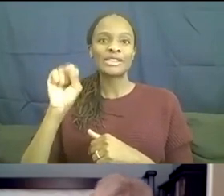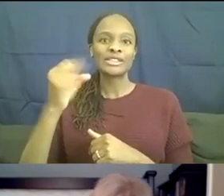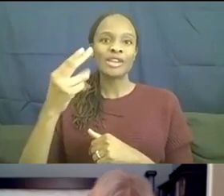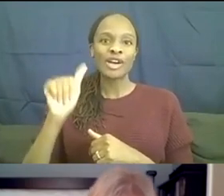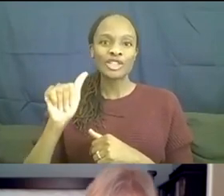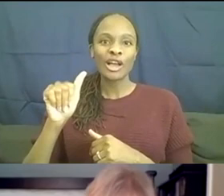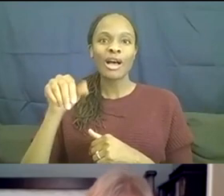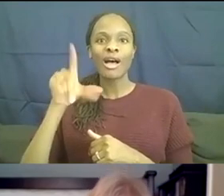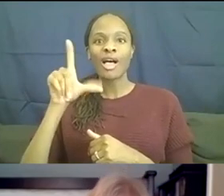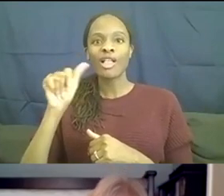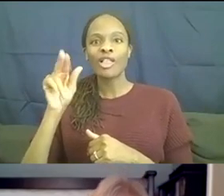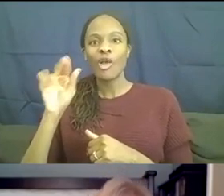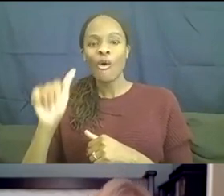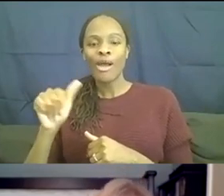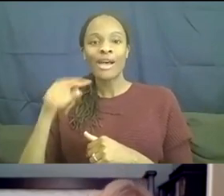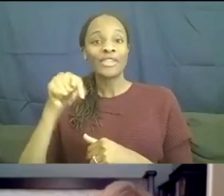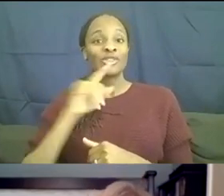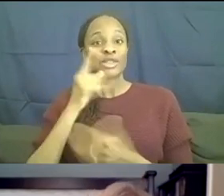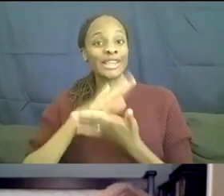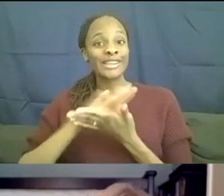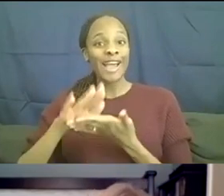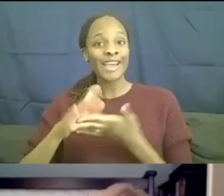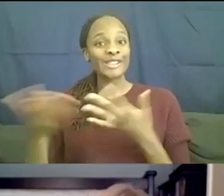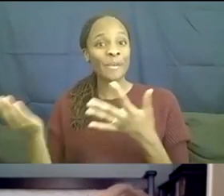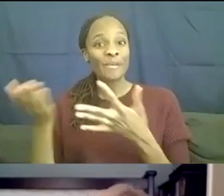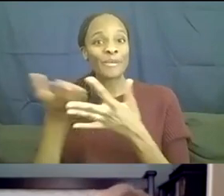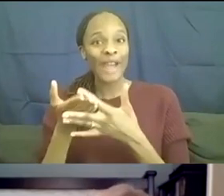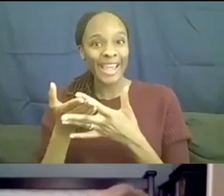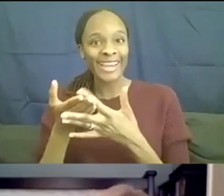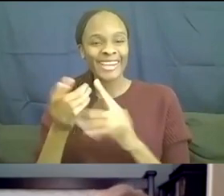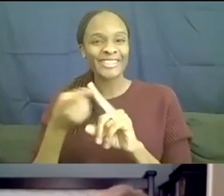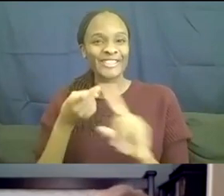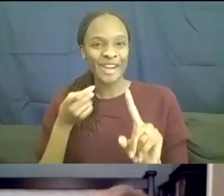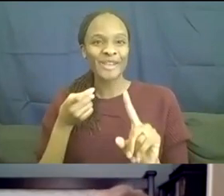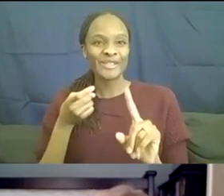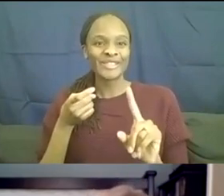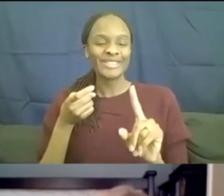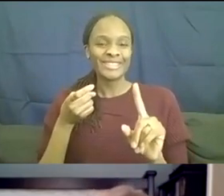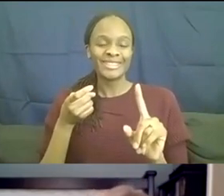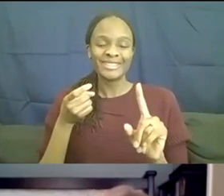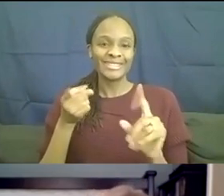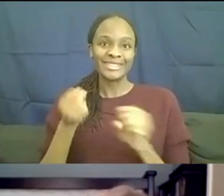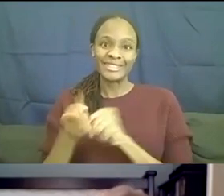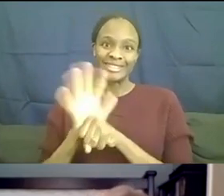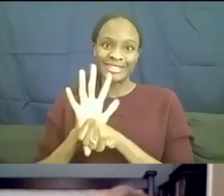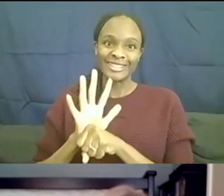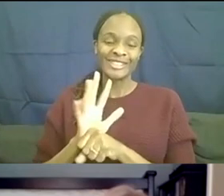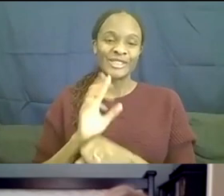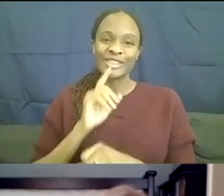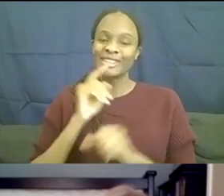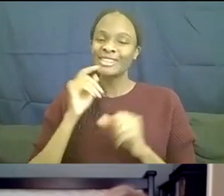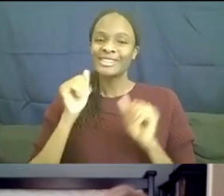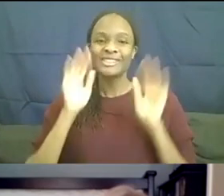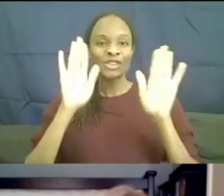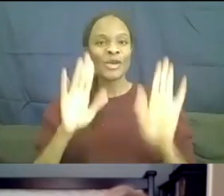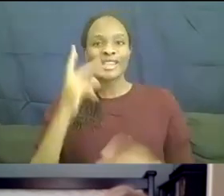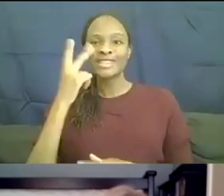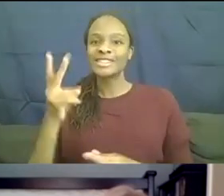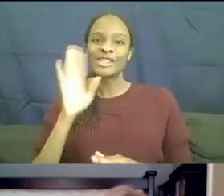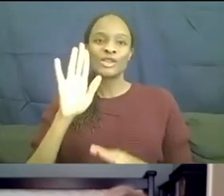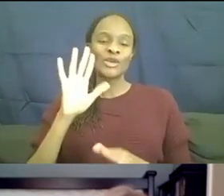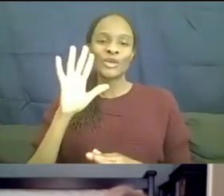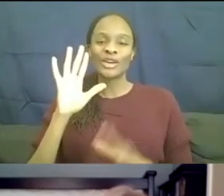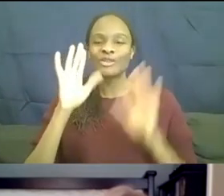really a nice break from the regular day. All great to see your wonderful faces.